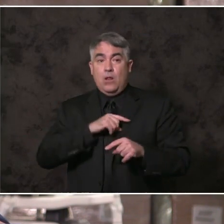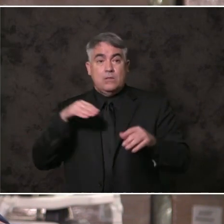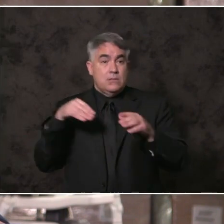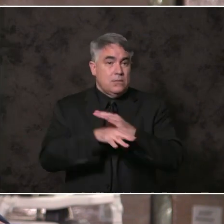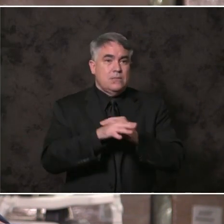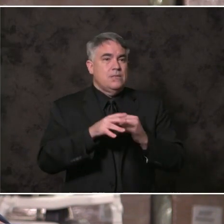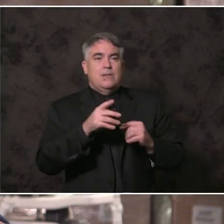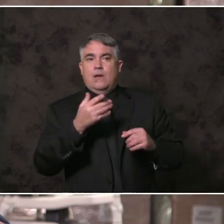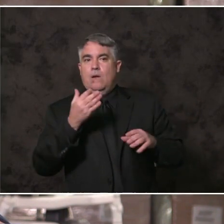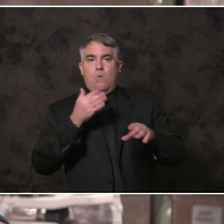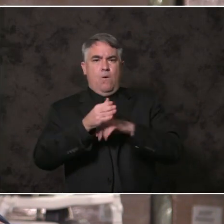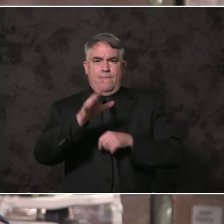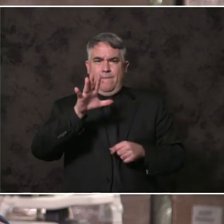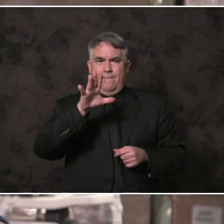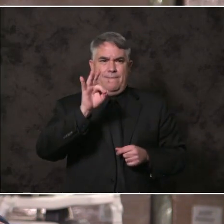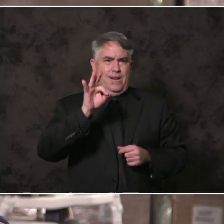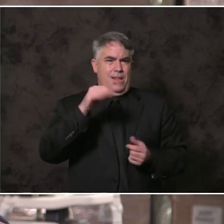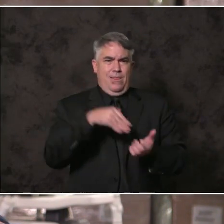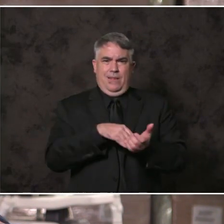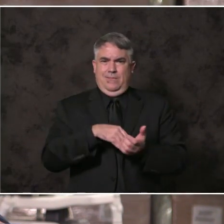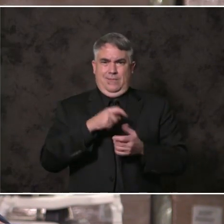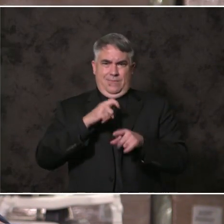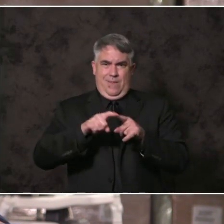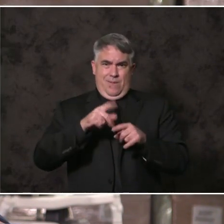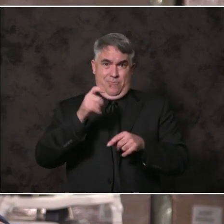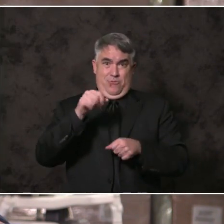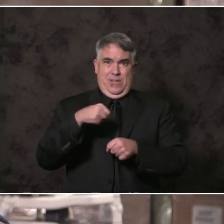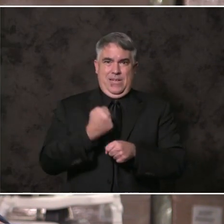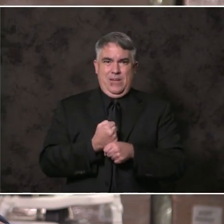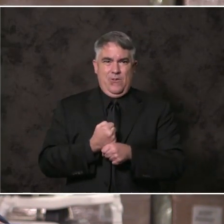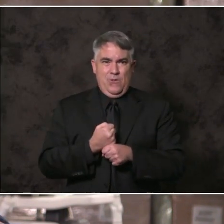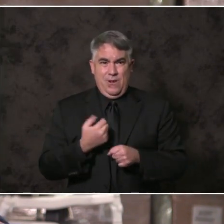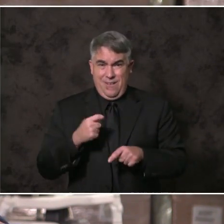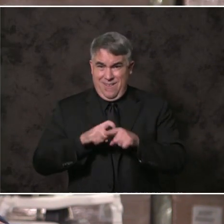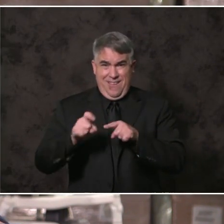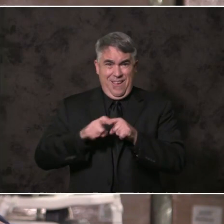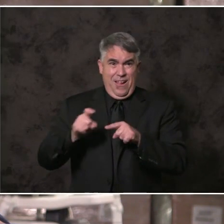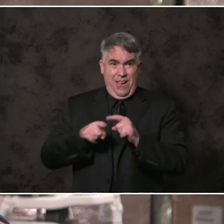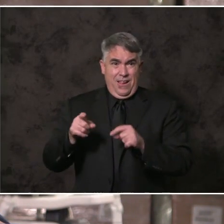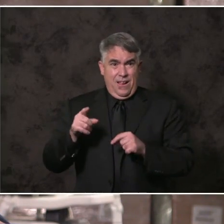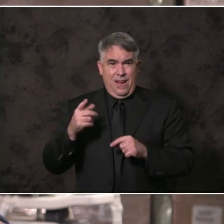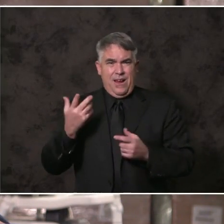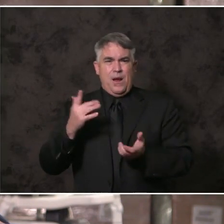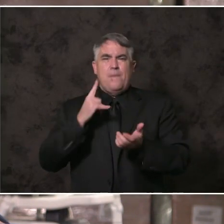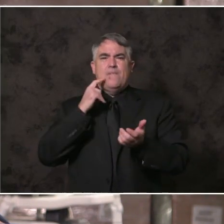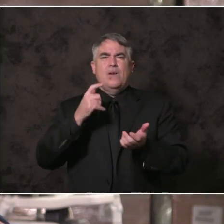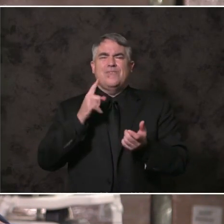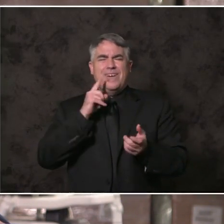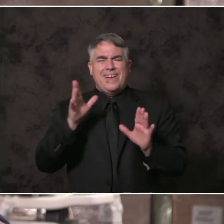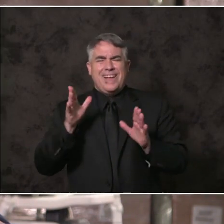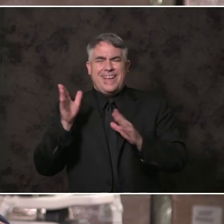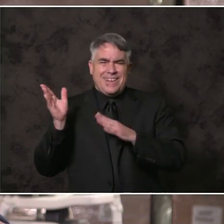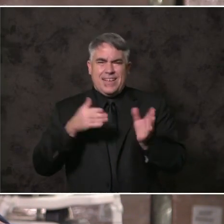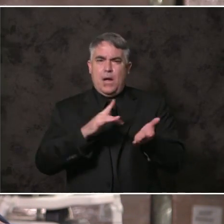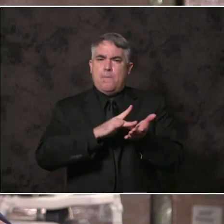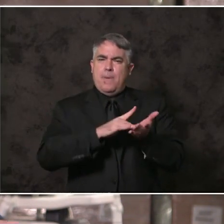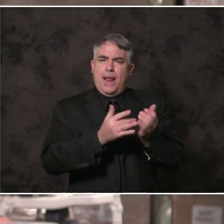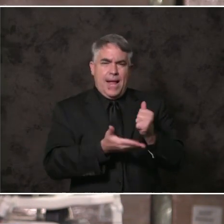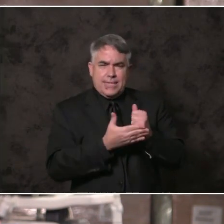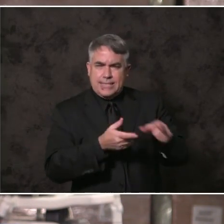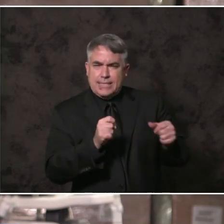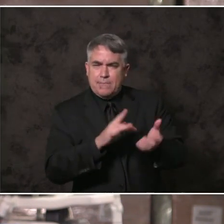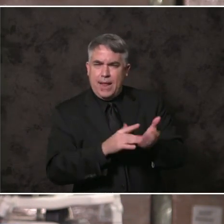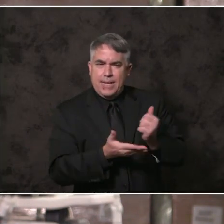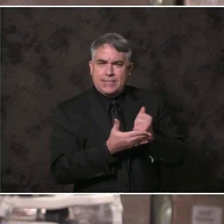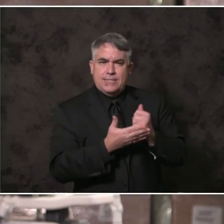,000 a year are about providing medical assistance, not making arrests. The county's new mobile crisis